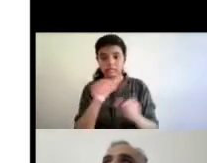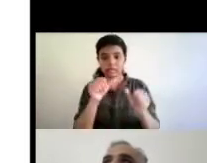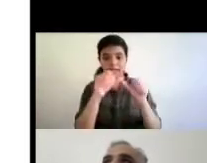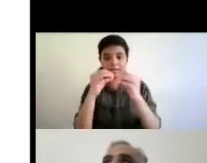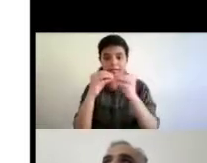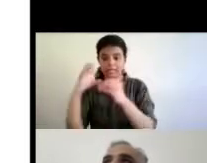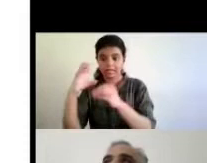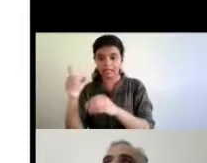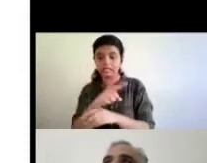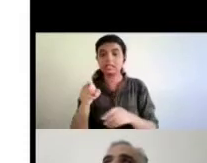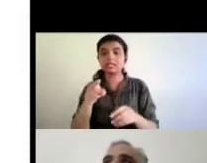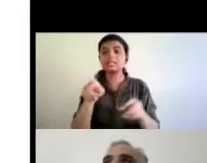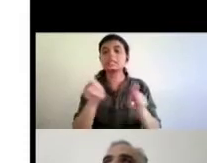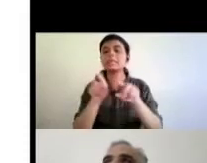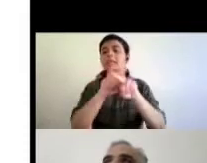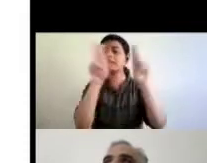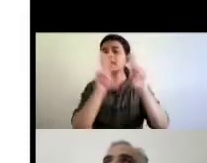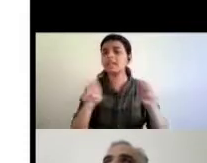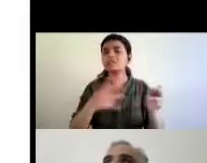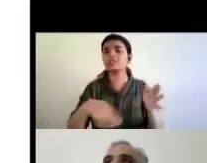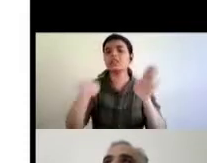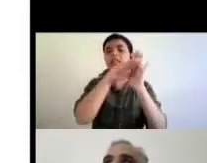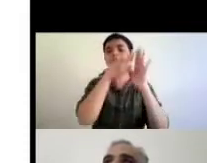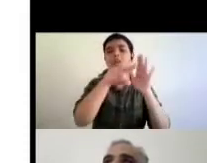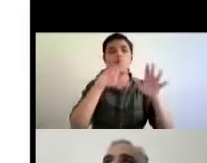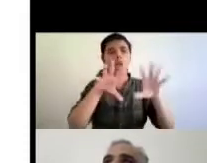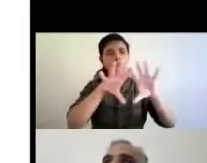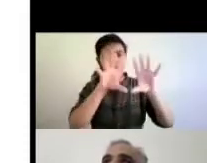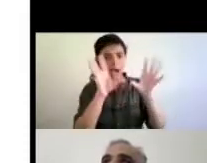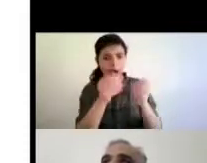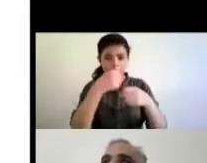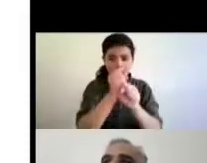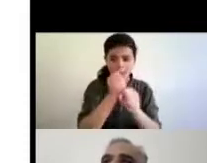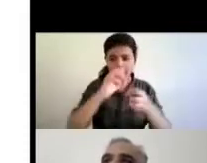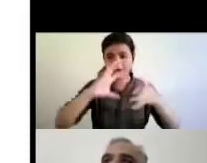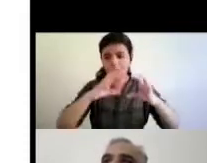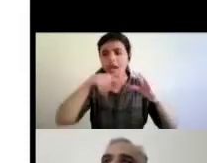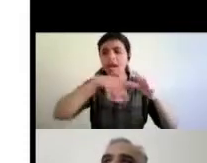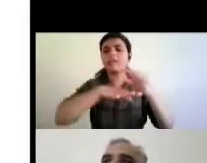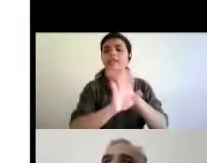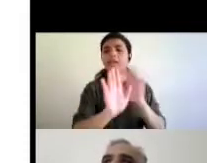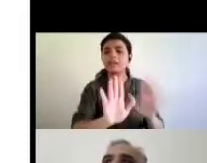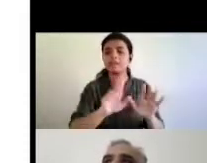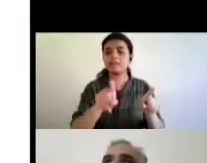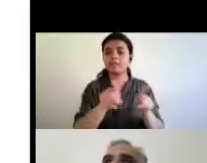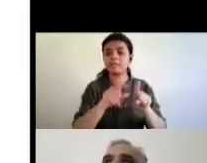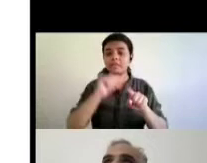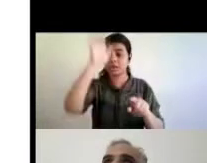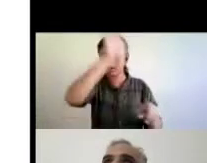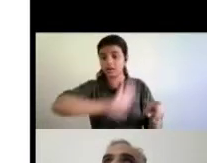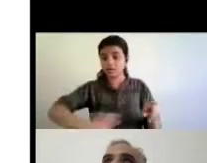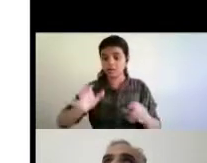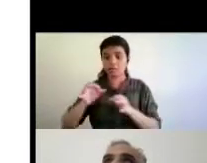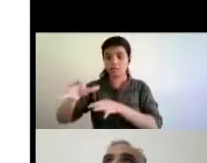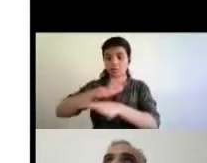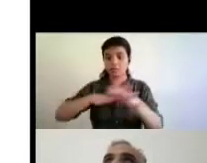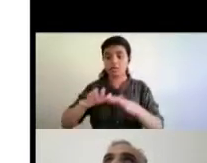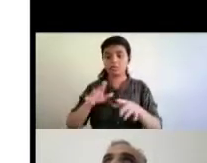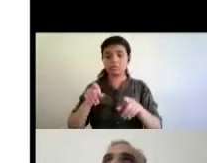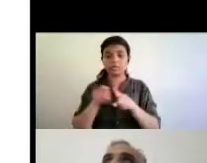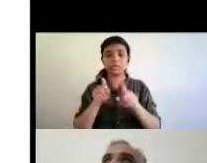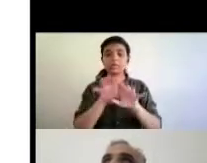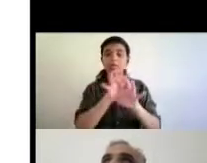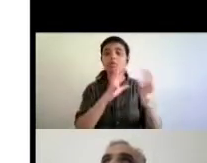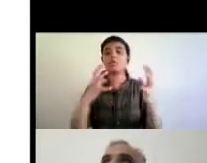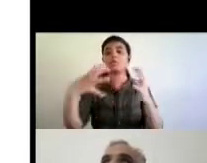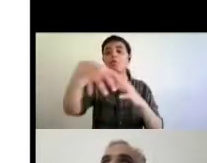books it has created that infrastructure that the catalogue of indian organizations is part of this global